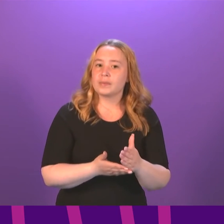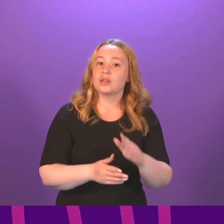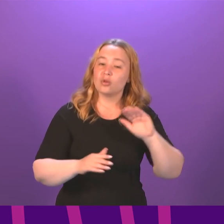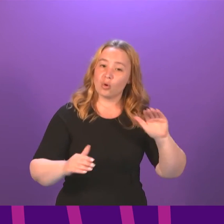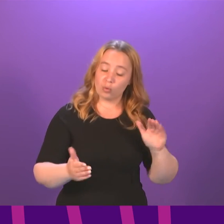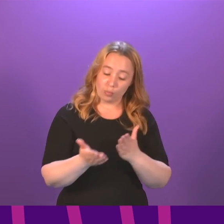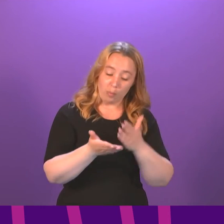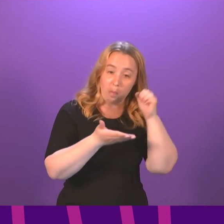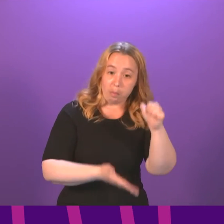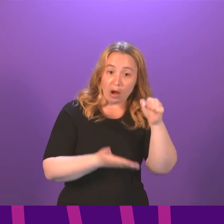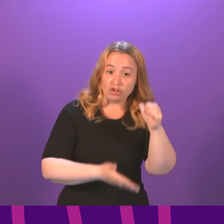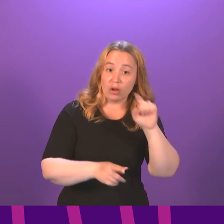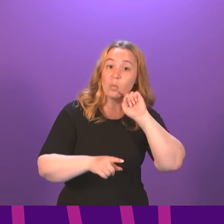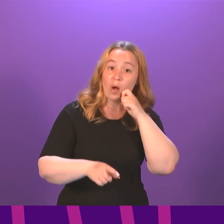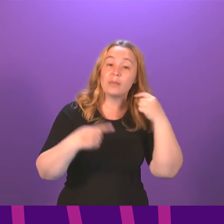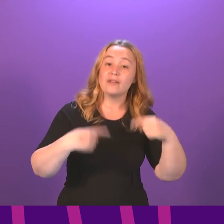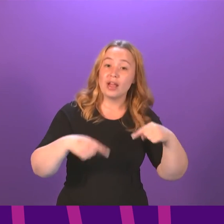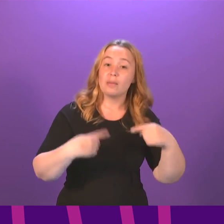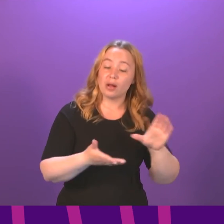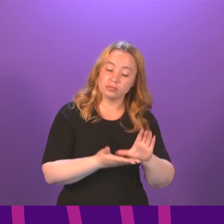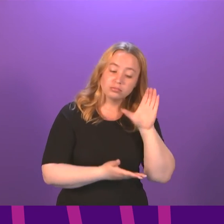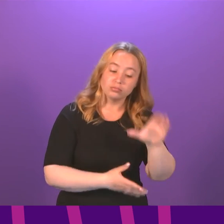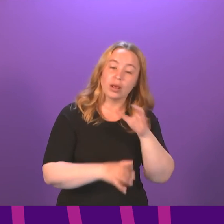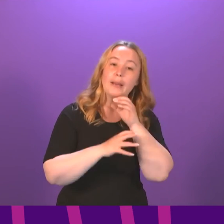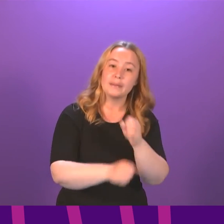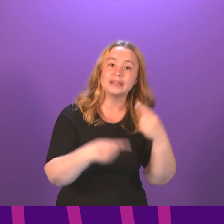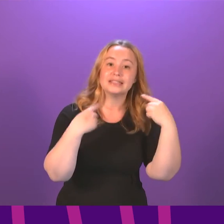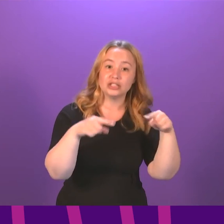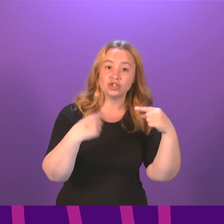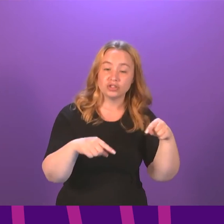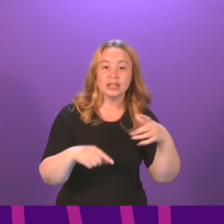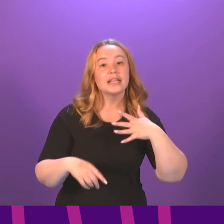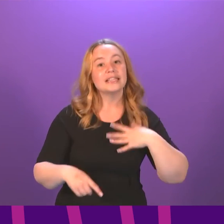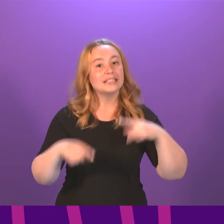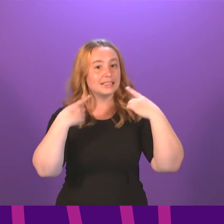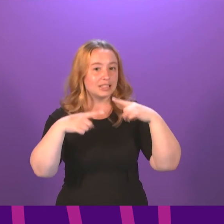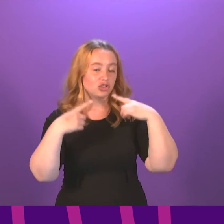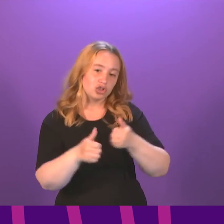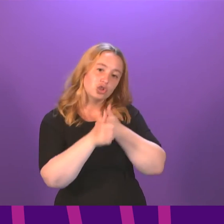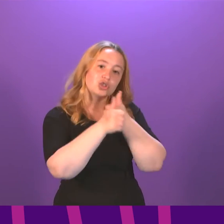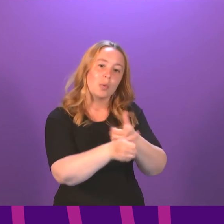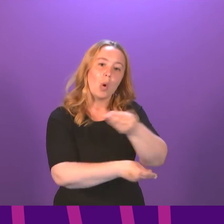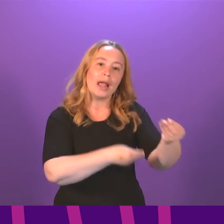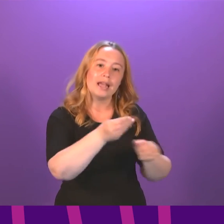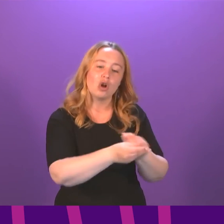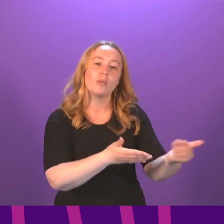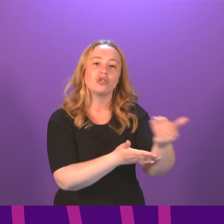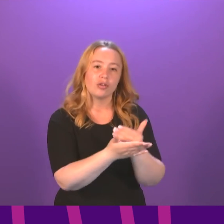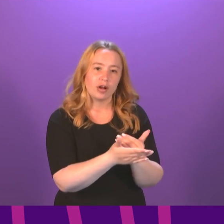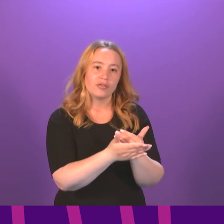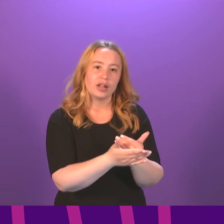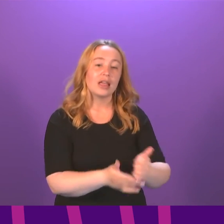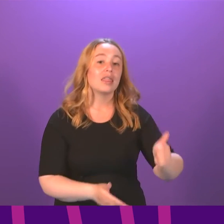our budgets, funding available for the commitment we have made to teachers. And given the need for teachers to support economic recovery, I would expect